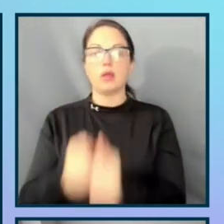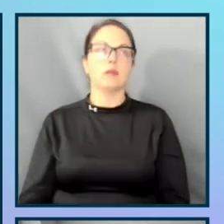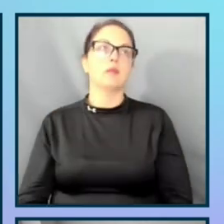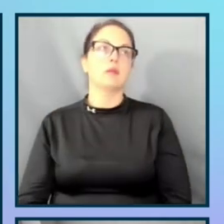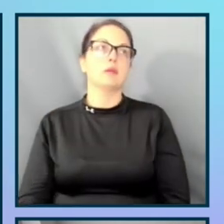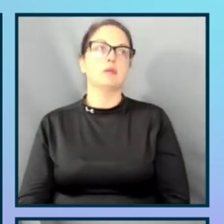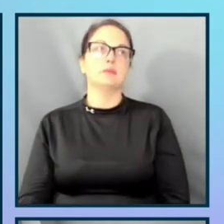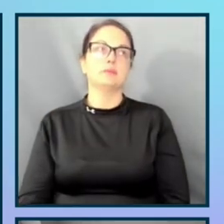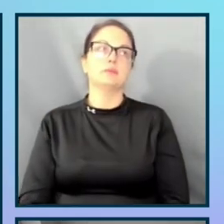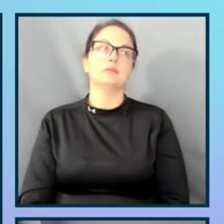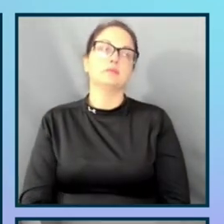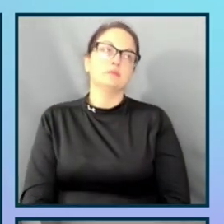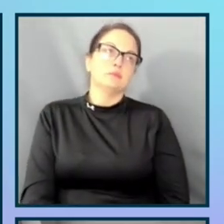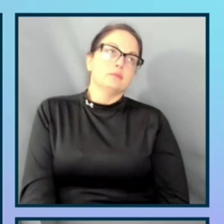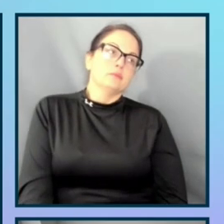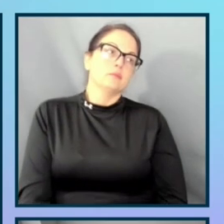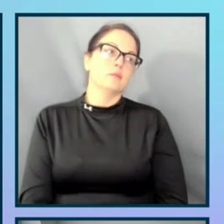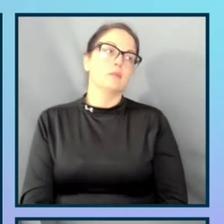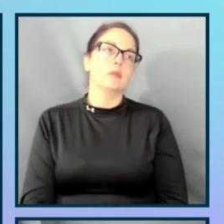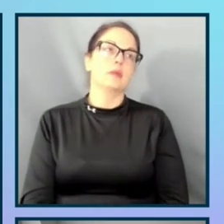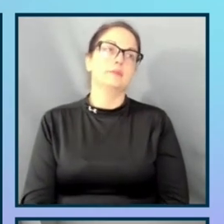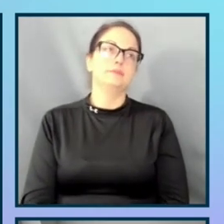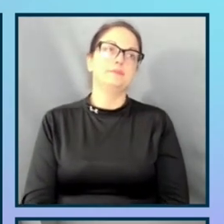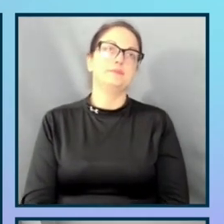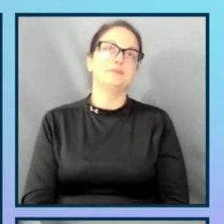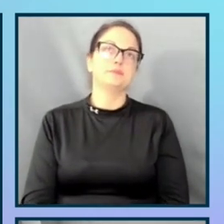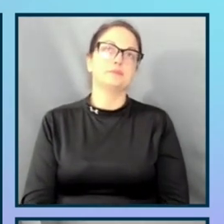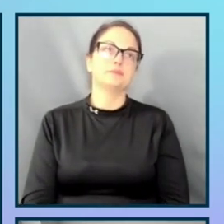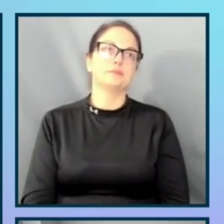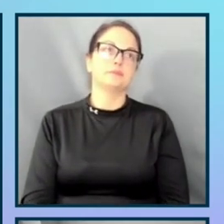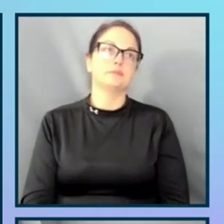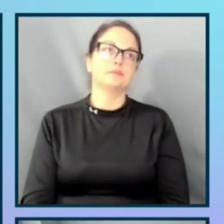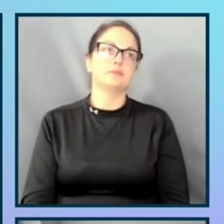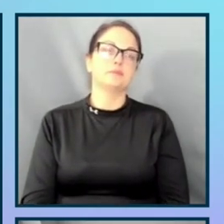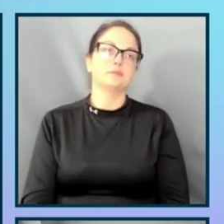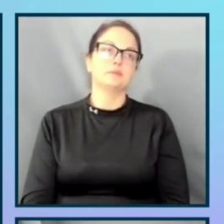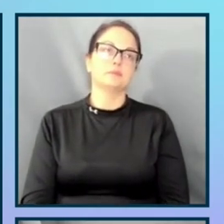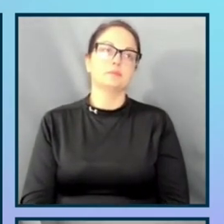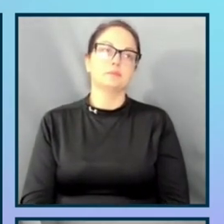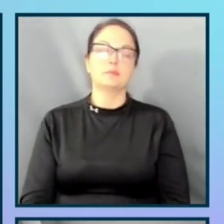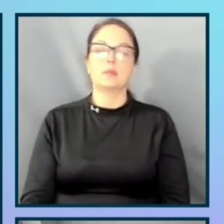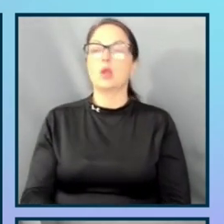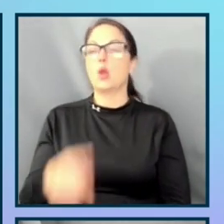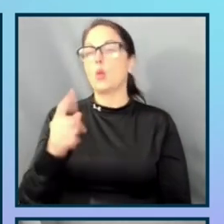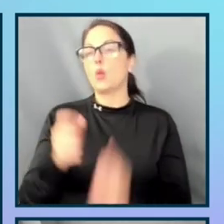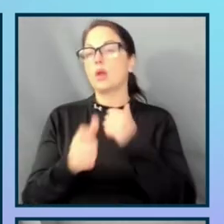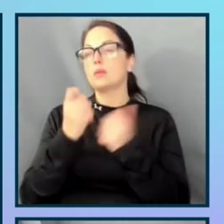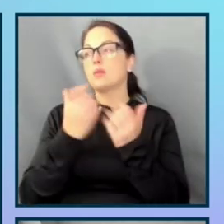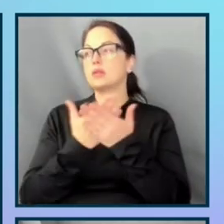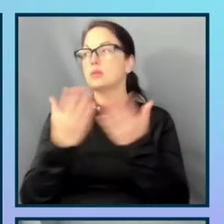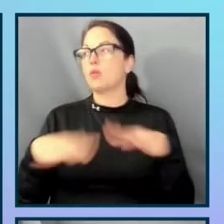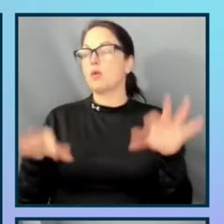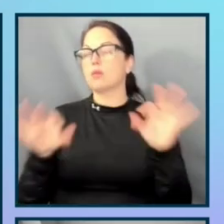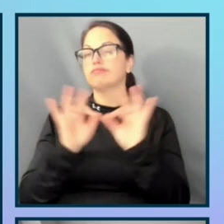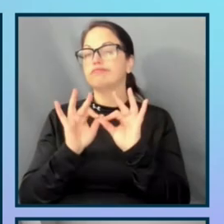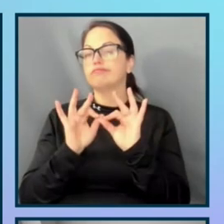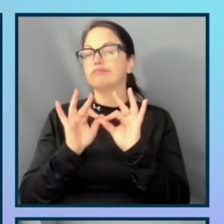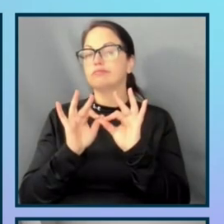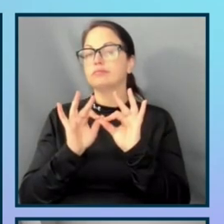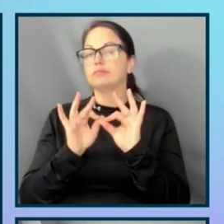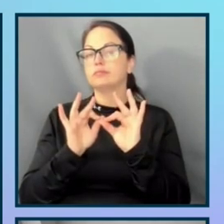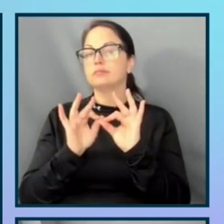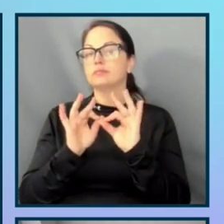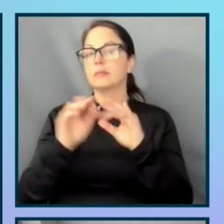One of the things that we found really essential, especially at EA, was being able to build an army